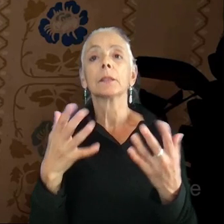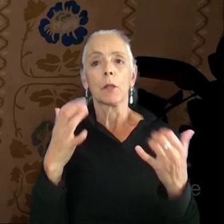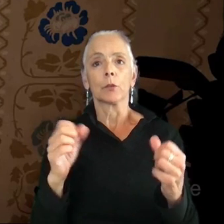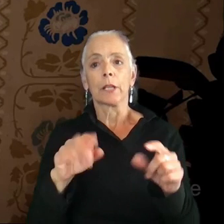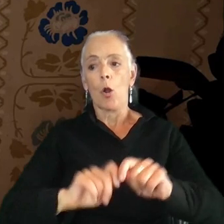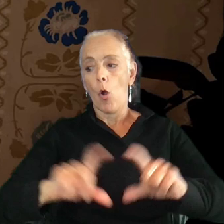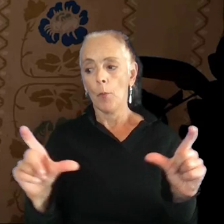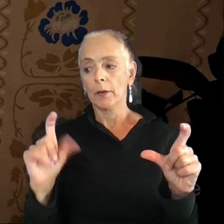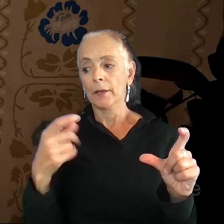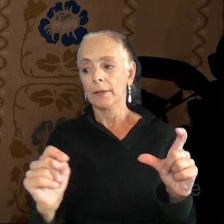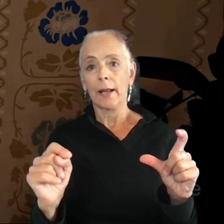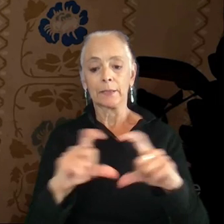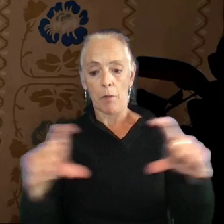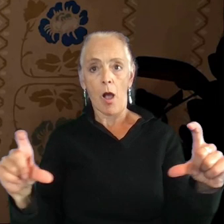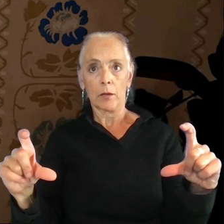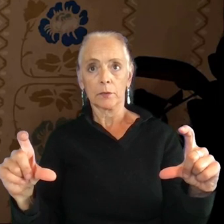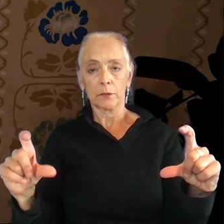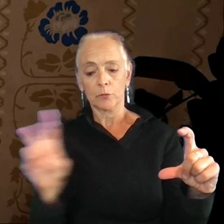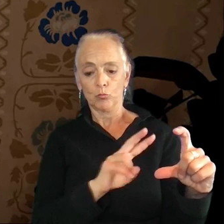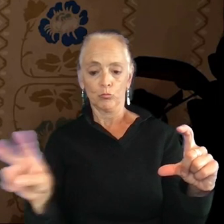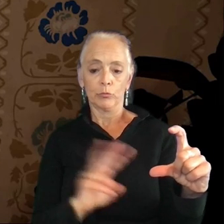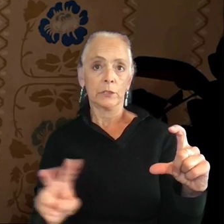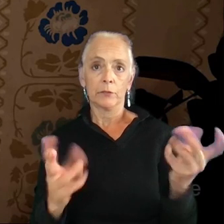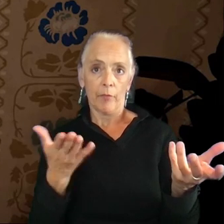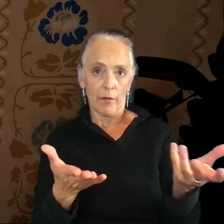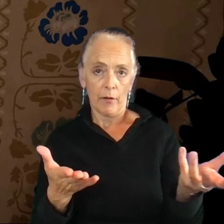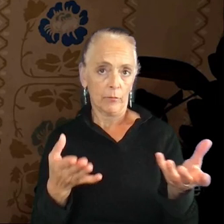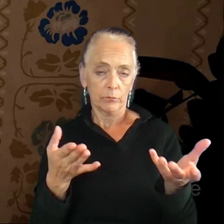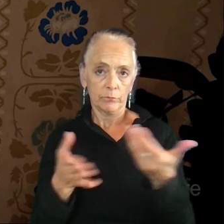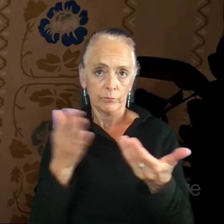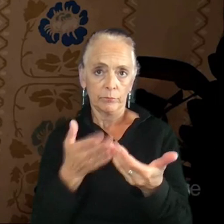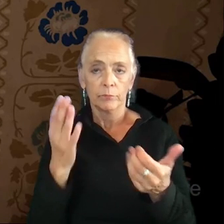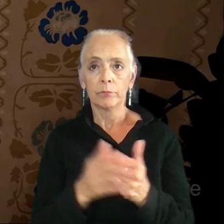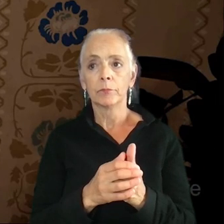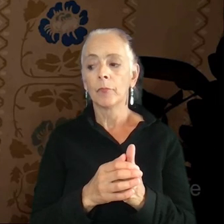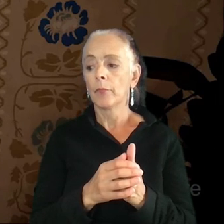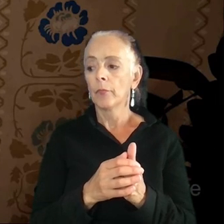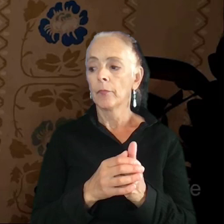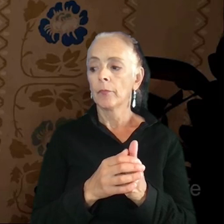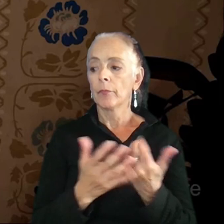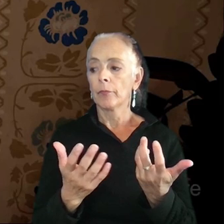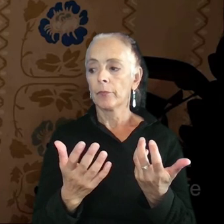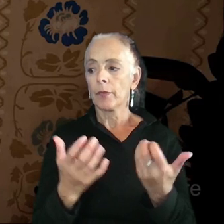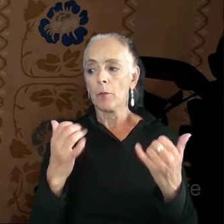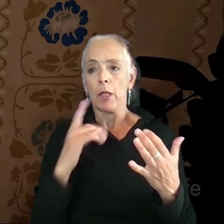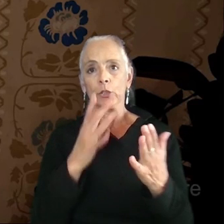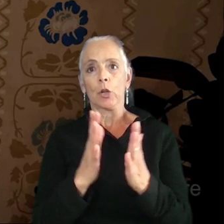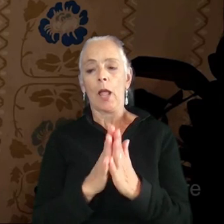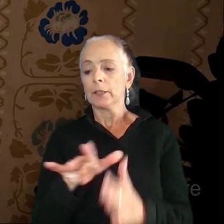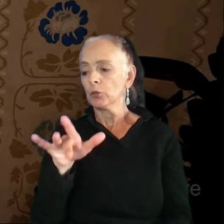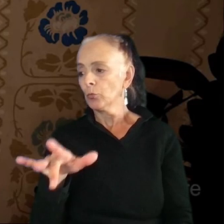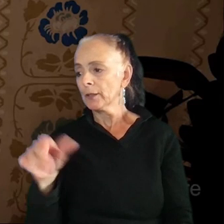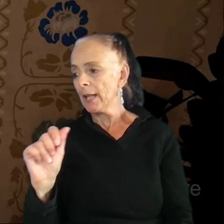text box to essentially read it with ease and efficiency. Here there is a note on a fridge and players are being asked to press A